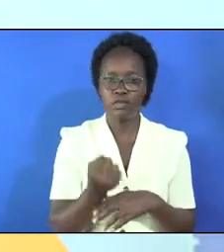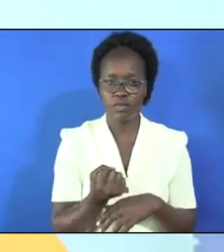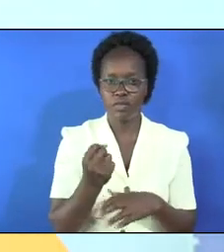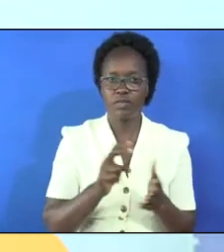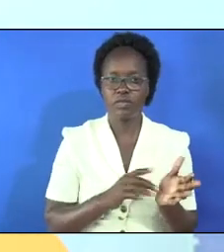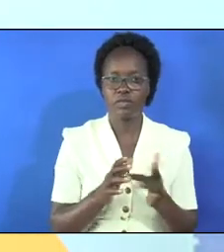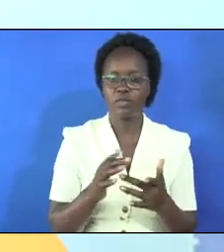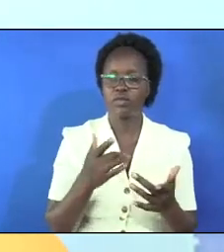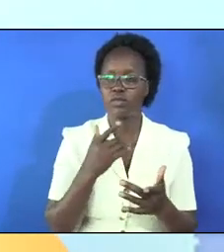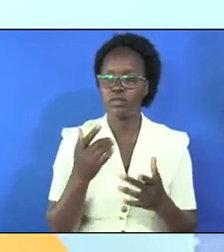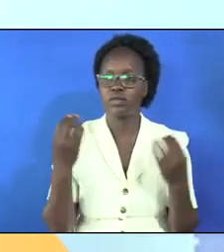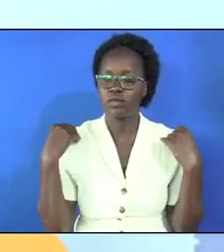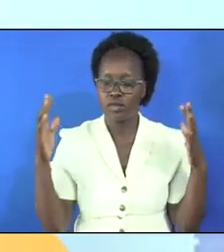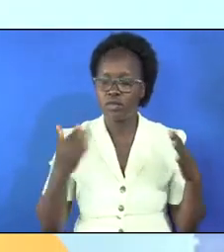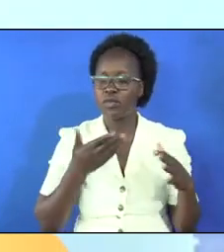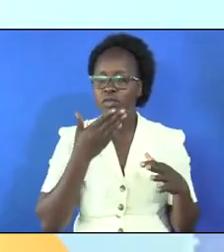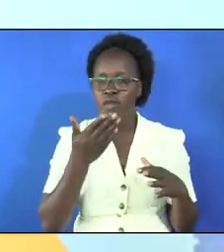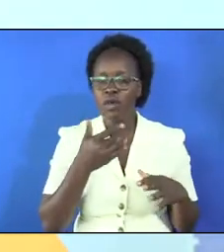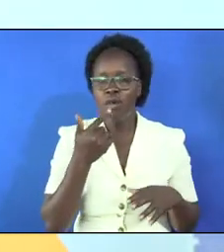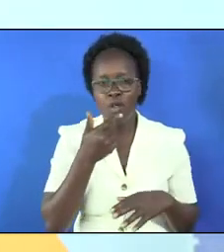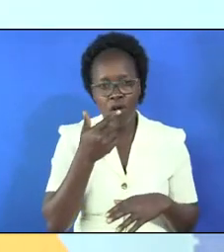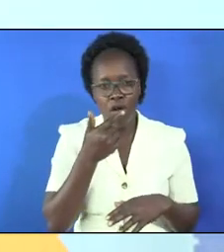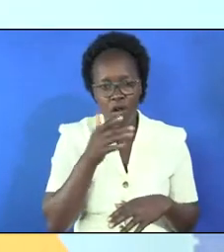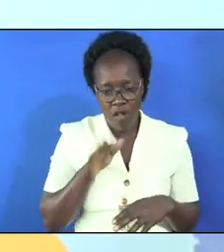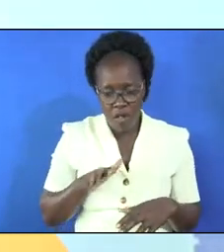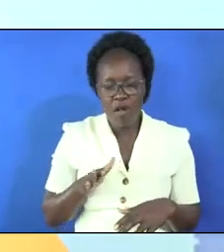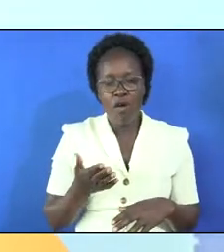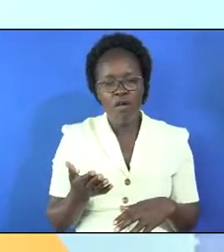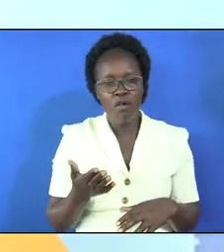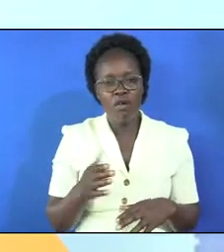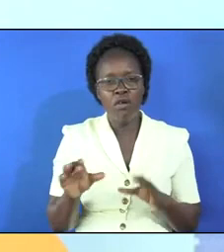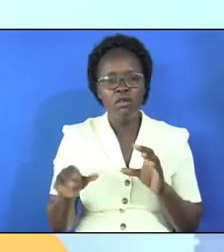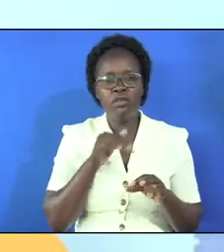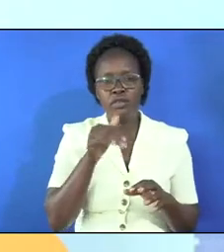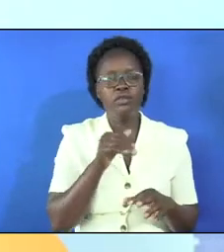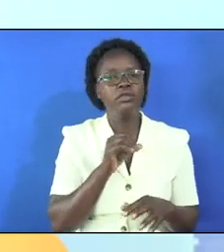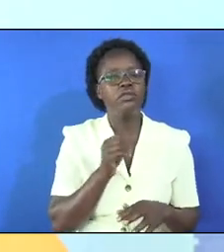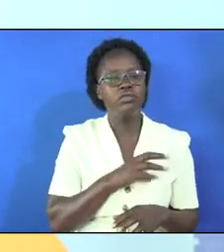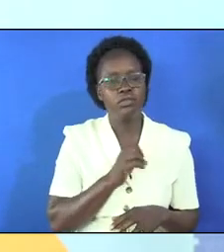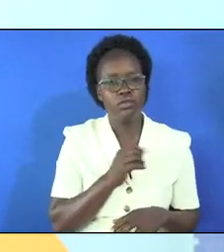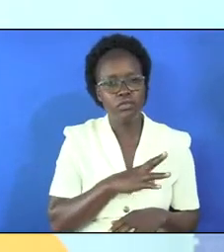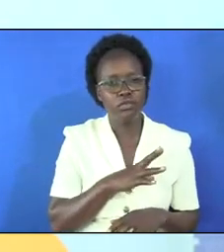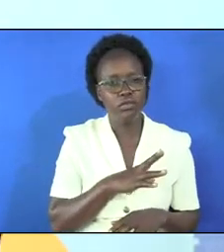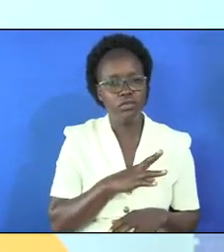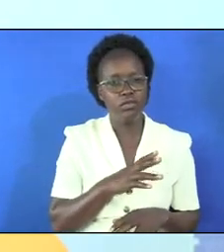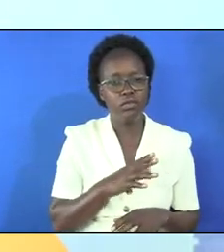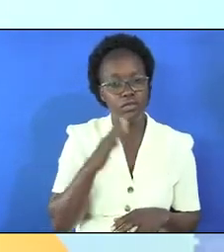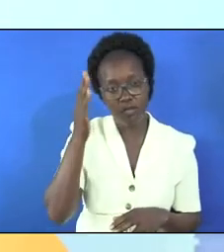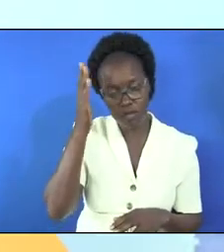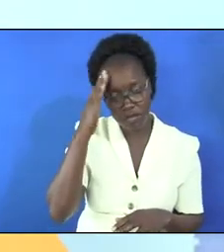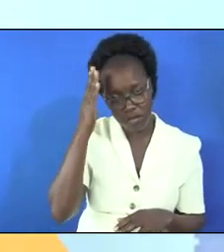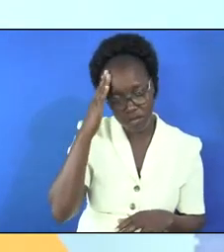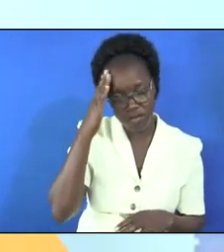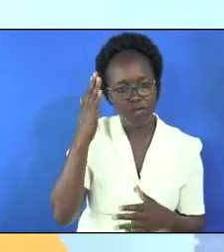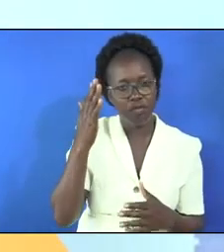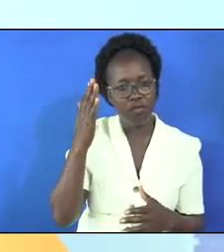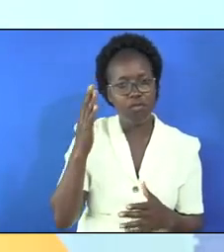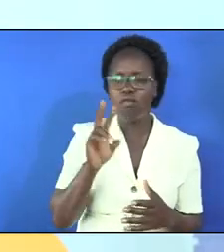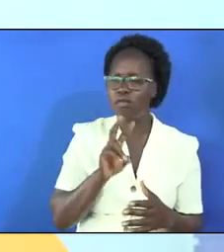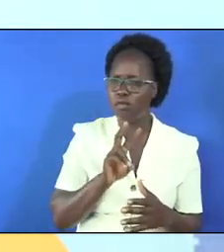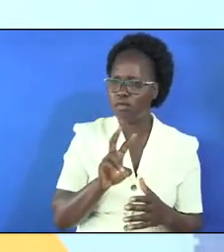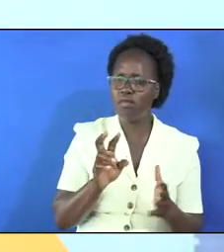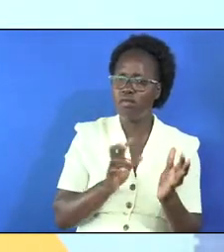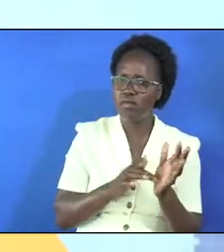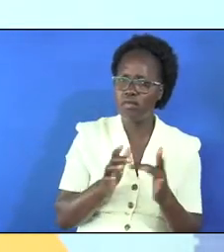say but the angel answered and said to the women do not be afraid for i know you seek jesus